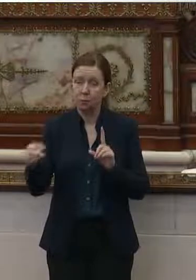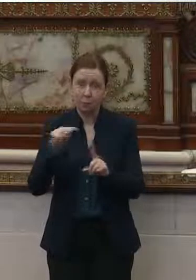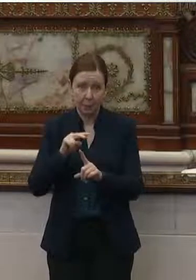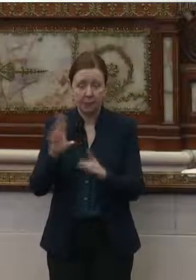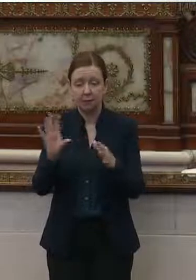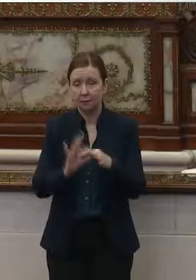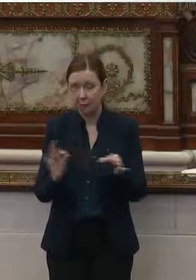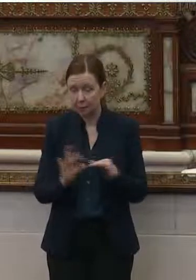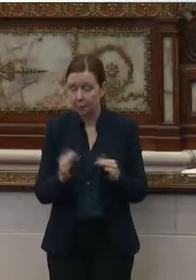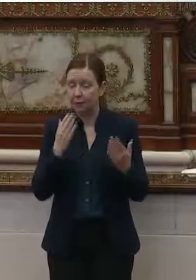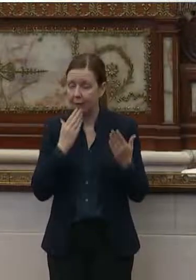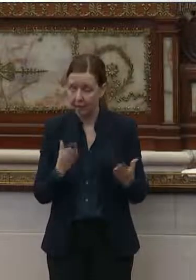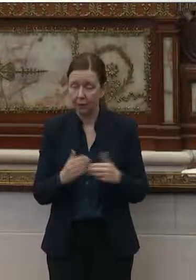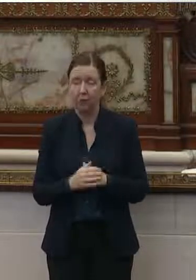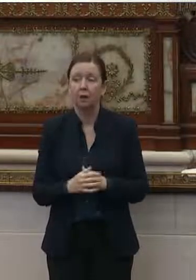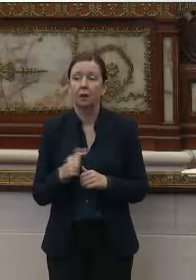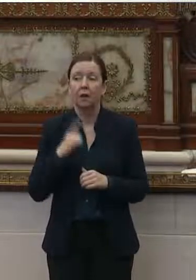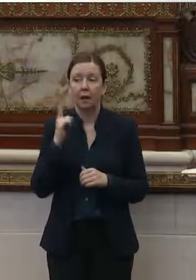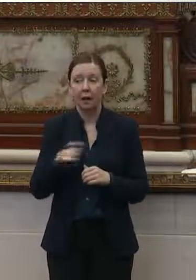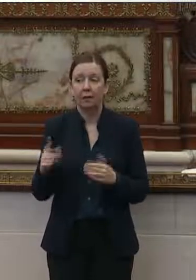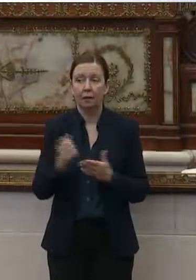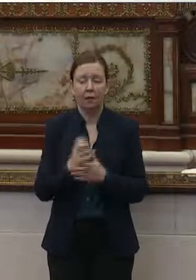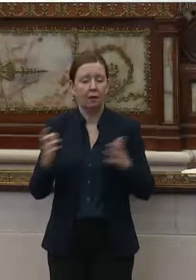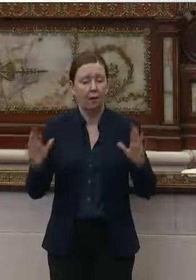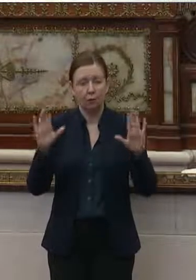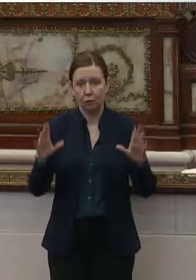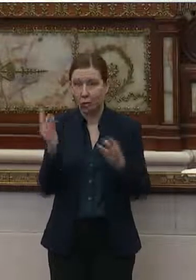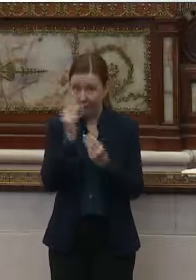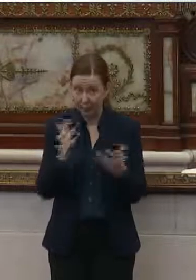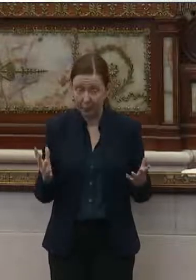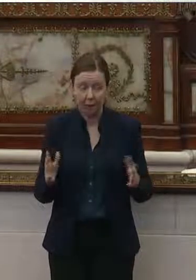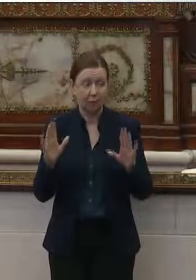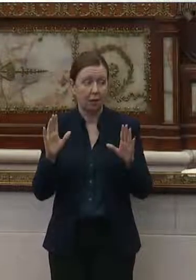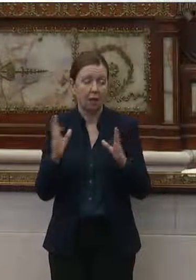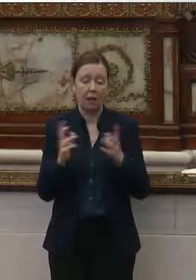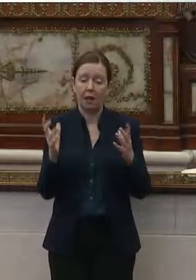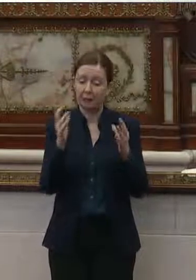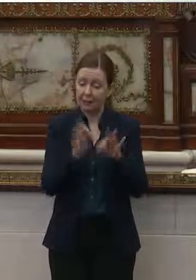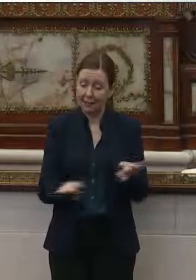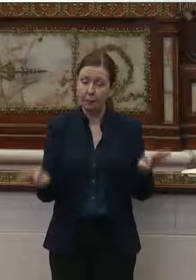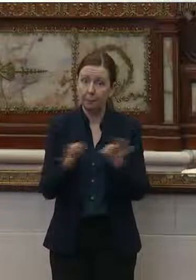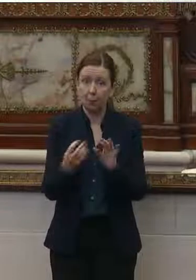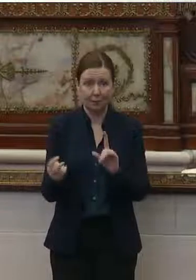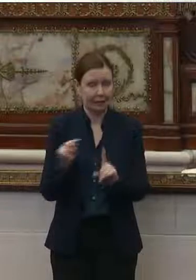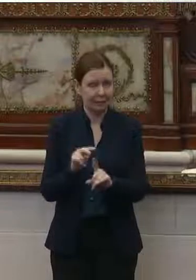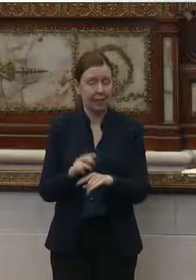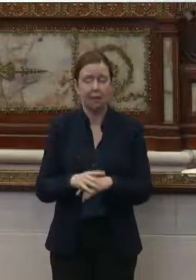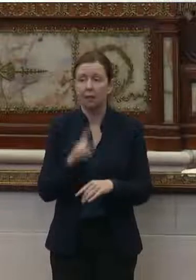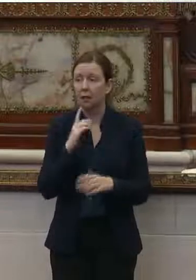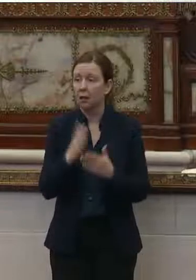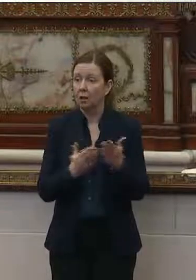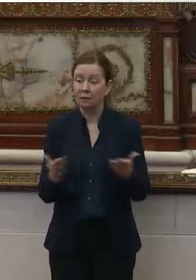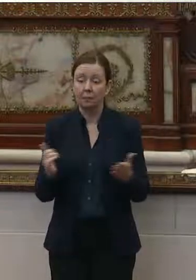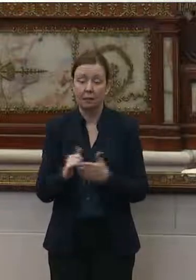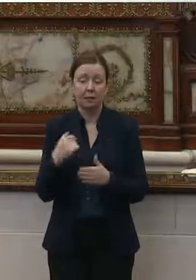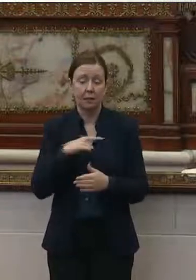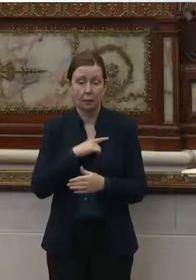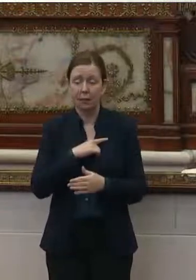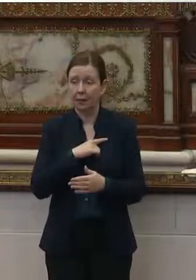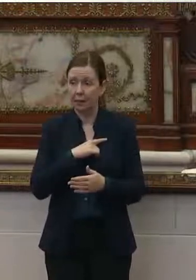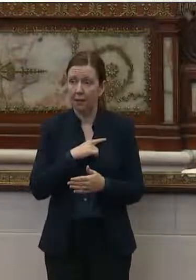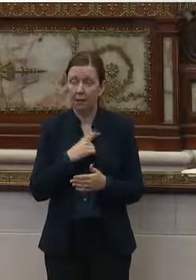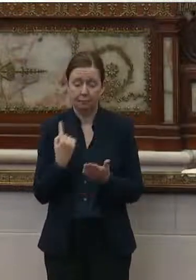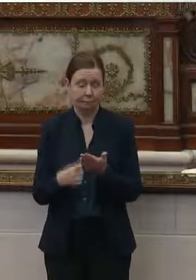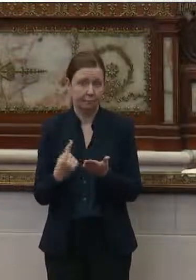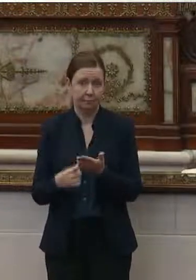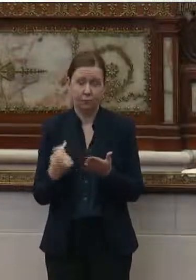and their testimony here today. I think we got a lot of great information, a lot of important insight. There are some things that we, you know, again, that